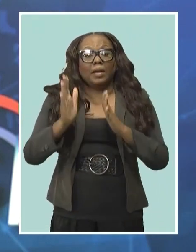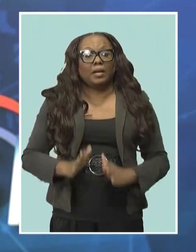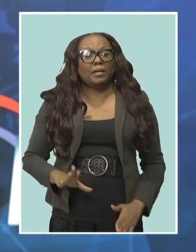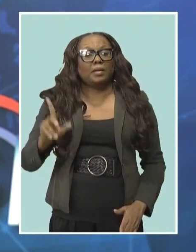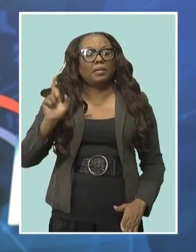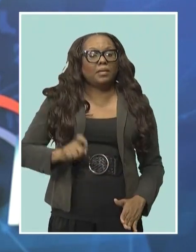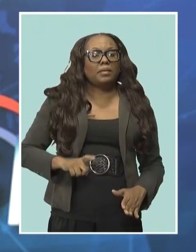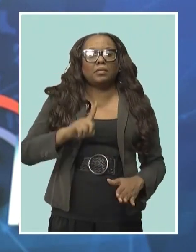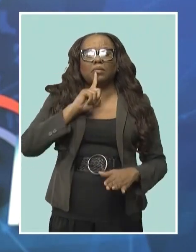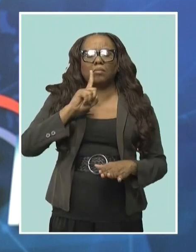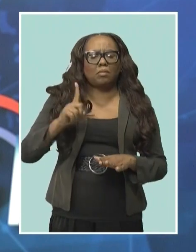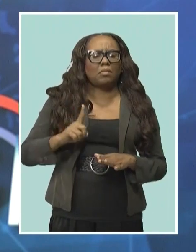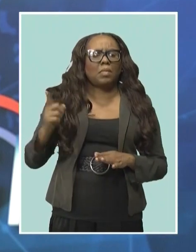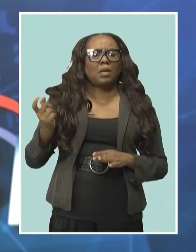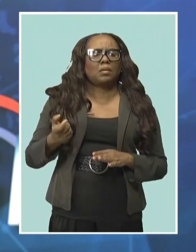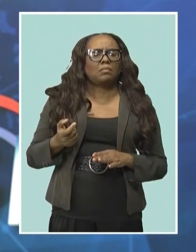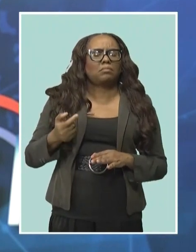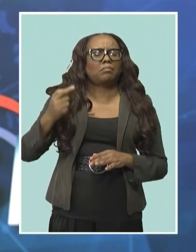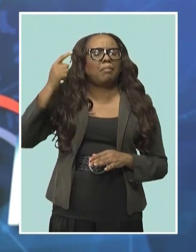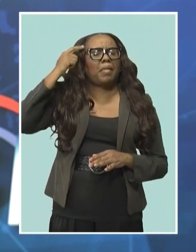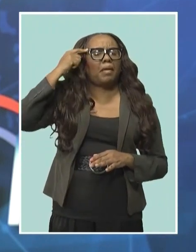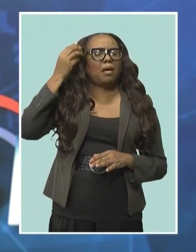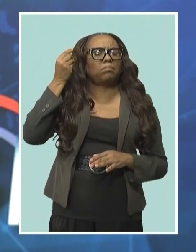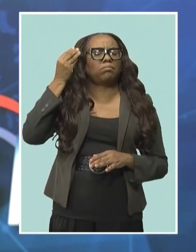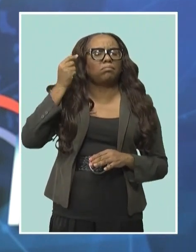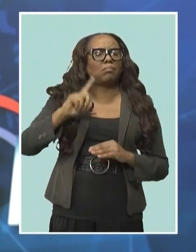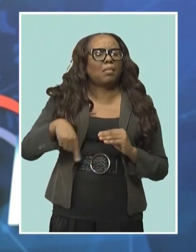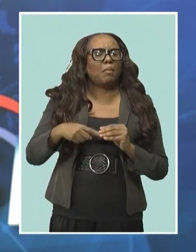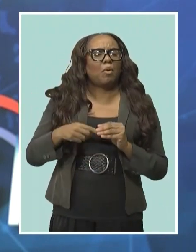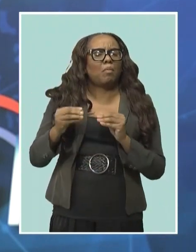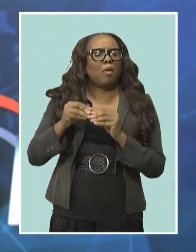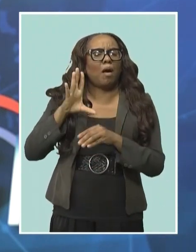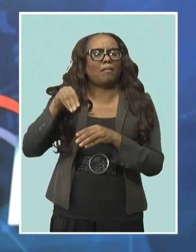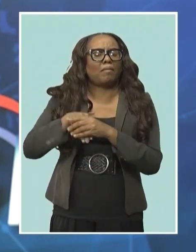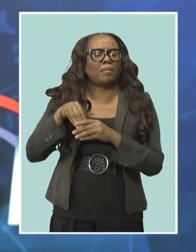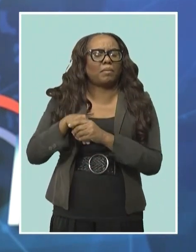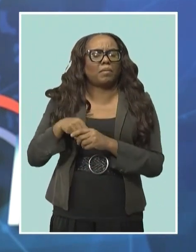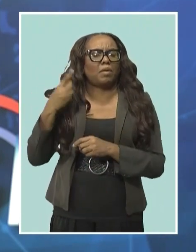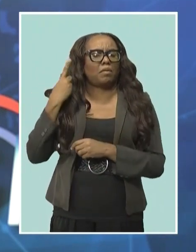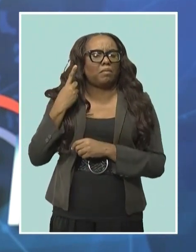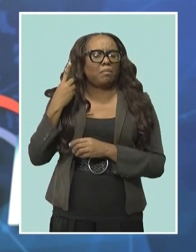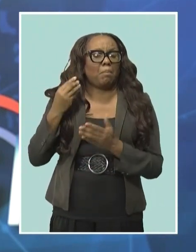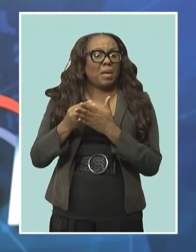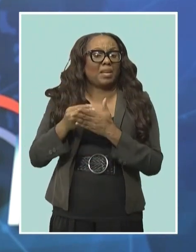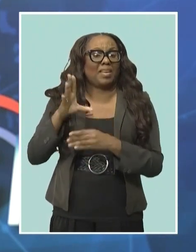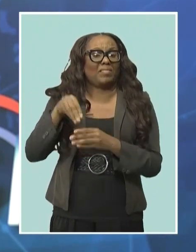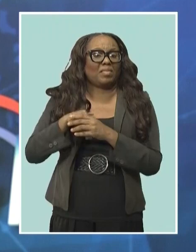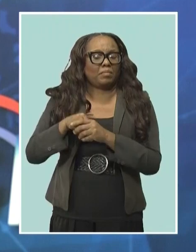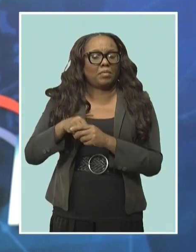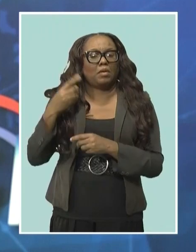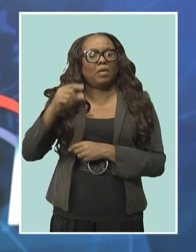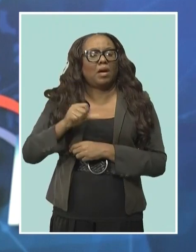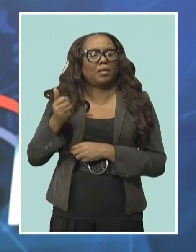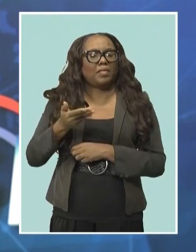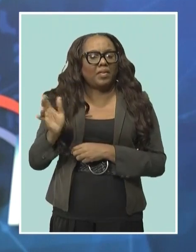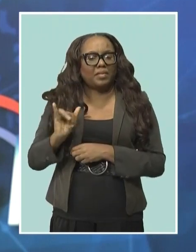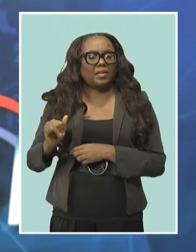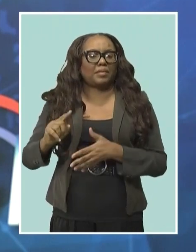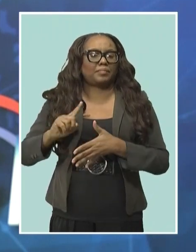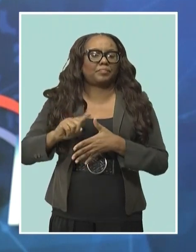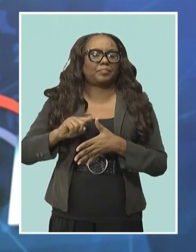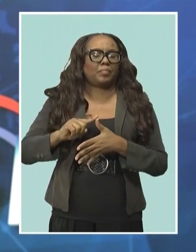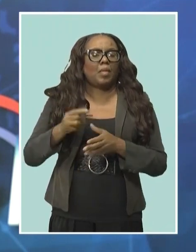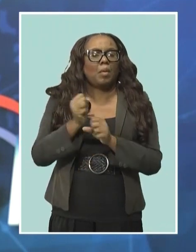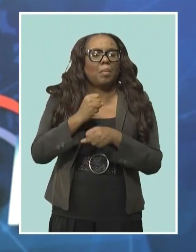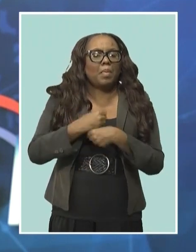level of functional cooperation and investment in a number of other critical areas. These include in the procurement and manufacture of